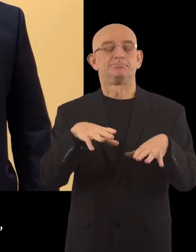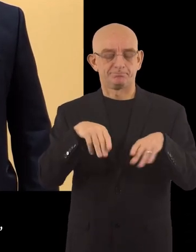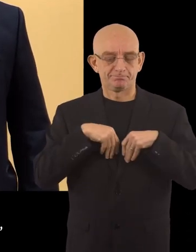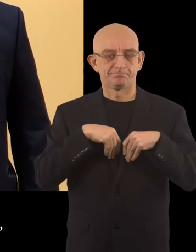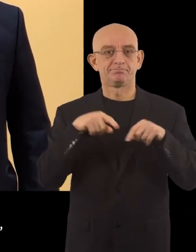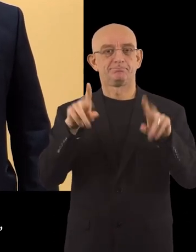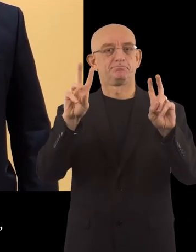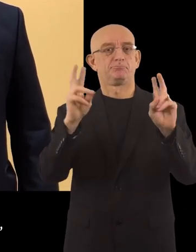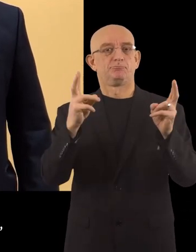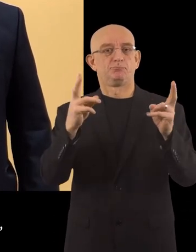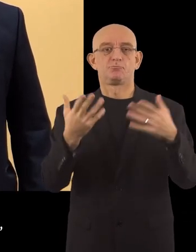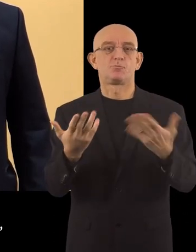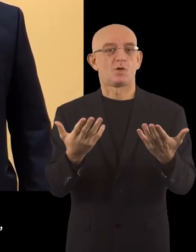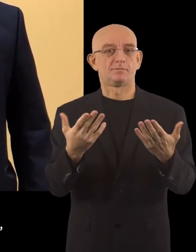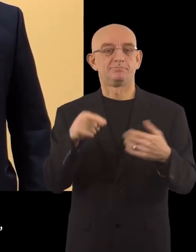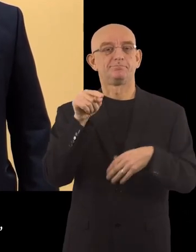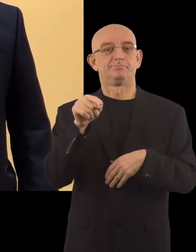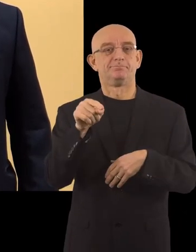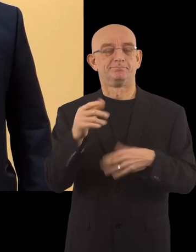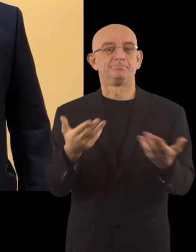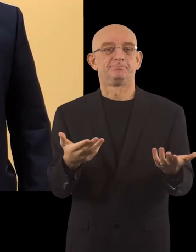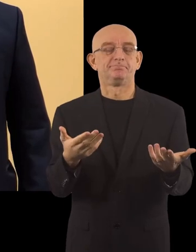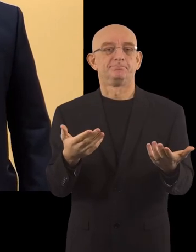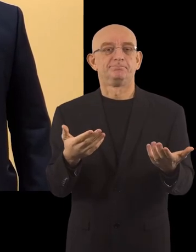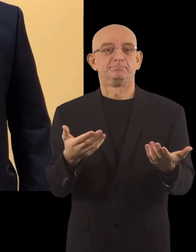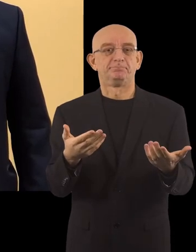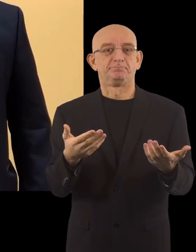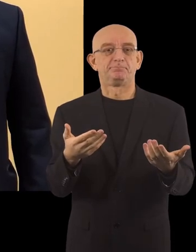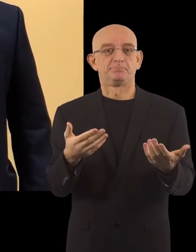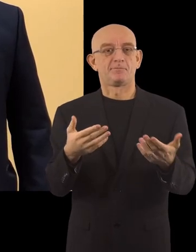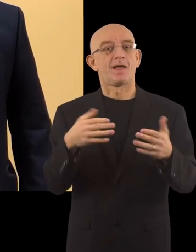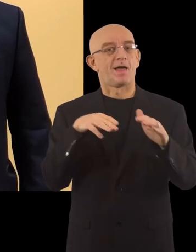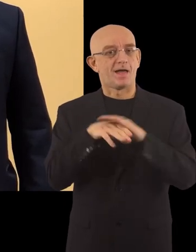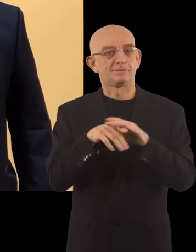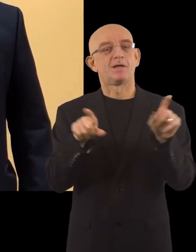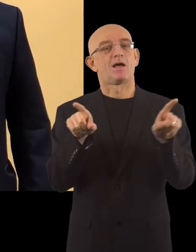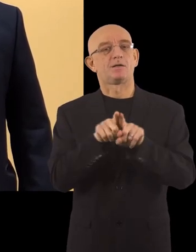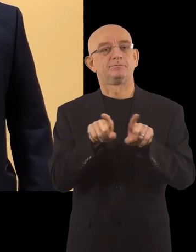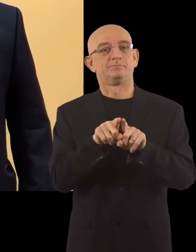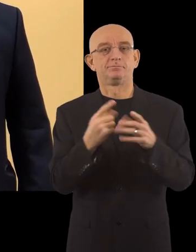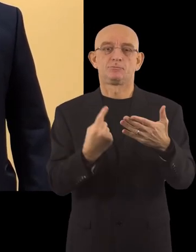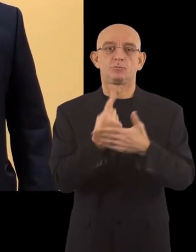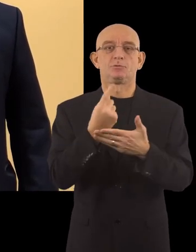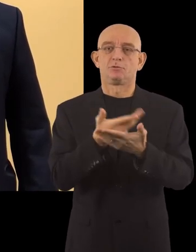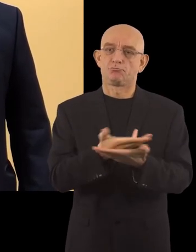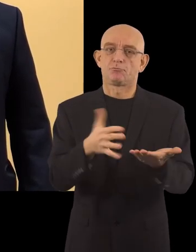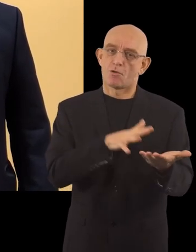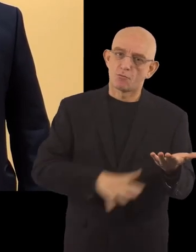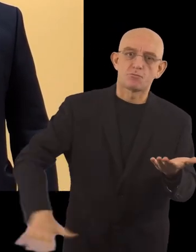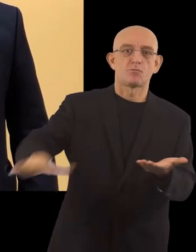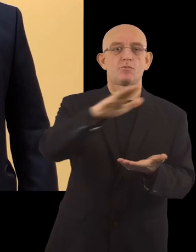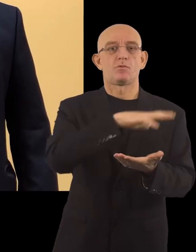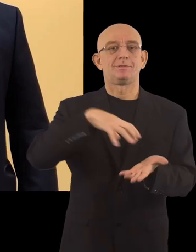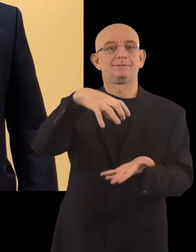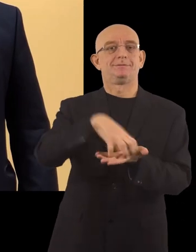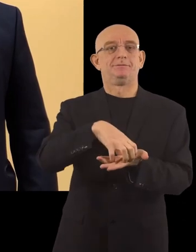has adopted the motto, accessibility as an opportunity for the